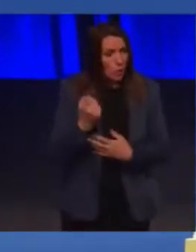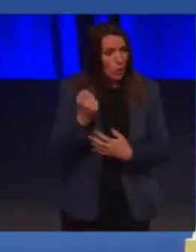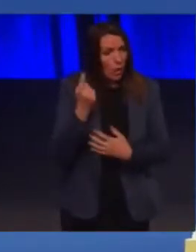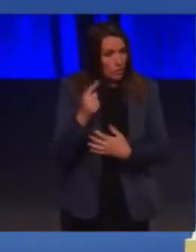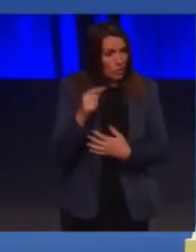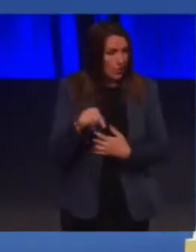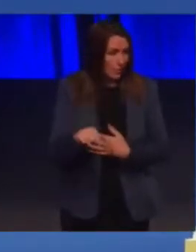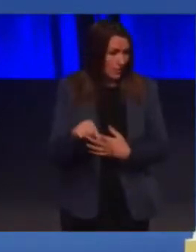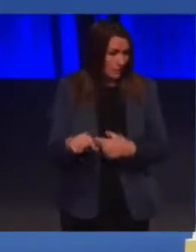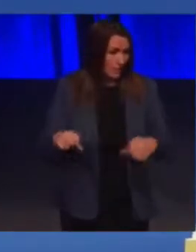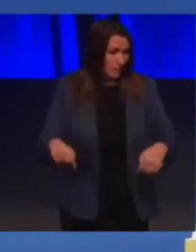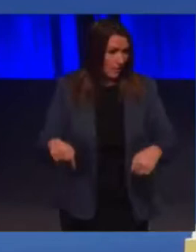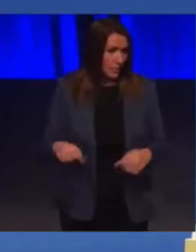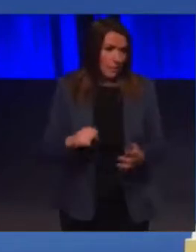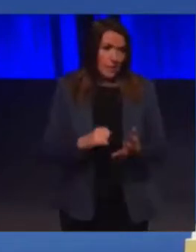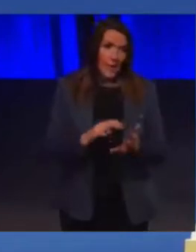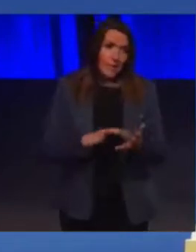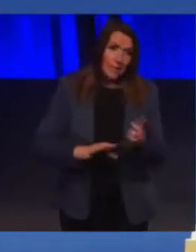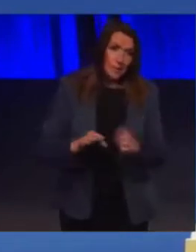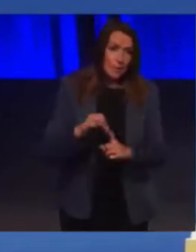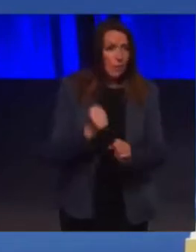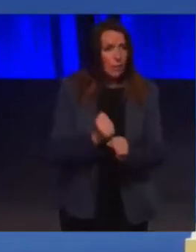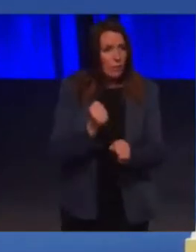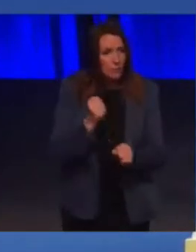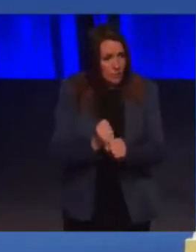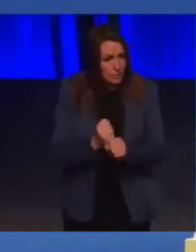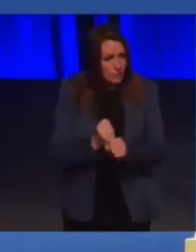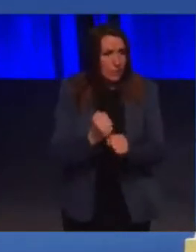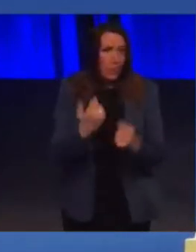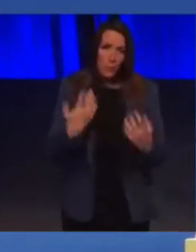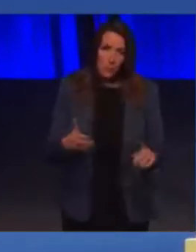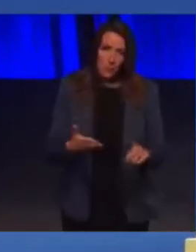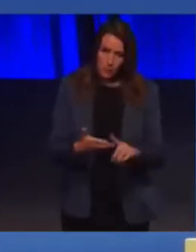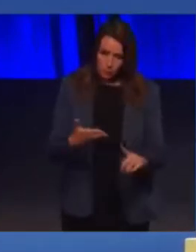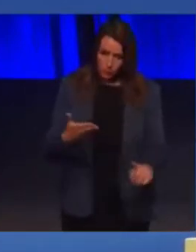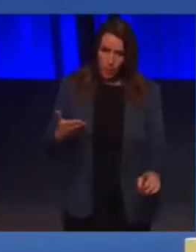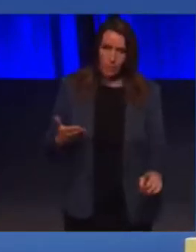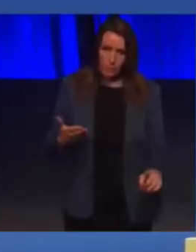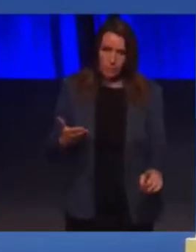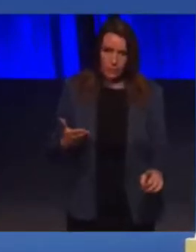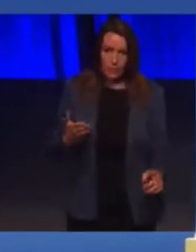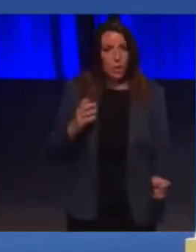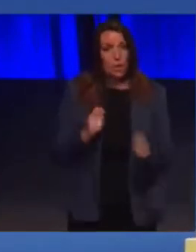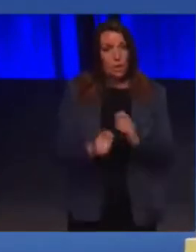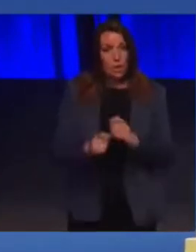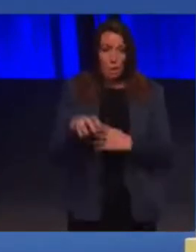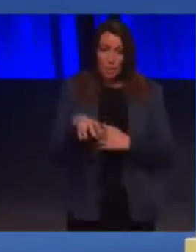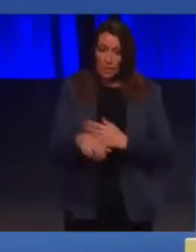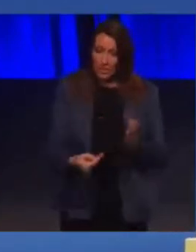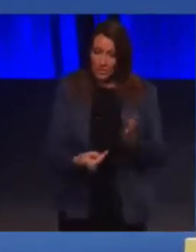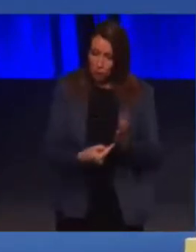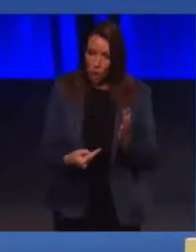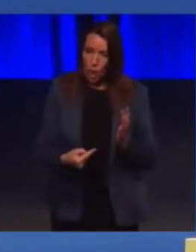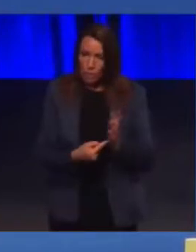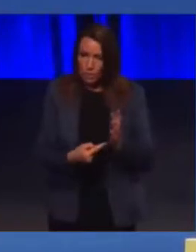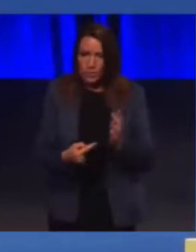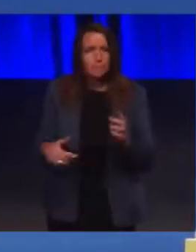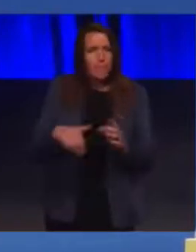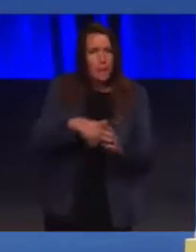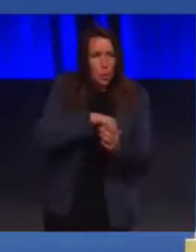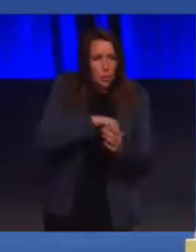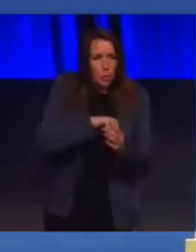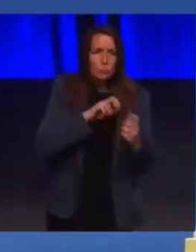it is that the SNP Scottish Government has already recognised Changing Places Toilets as key to its accessible travel programme